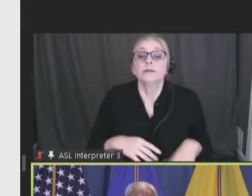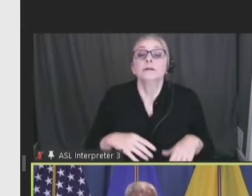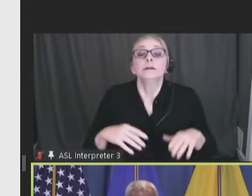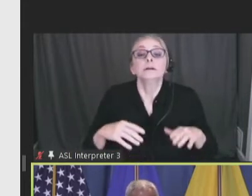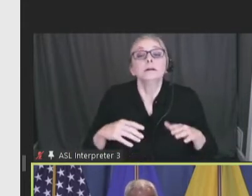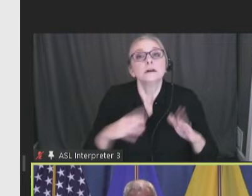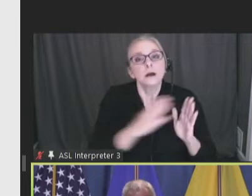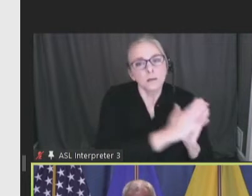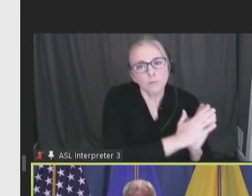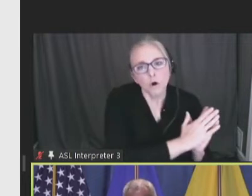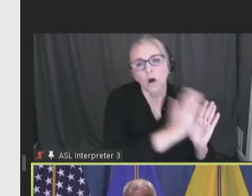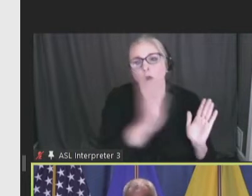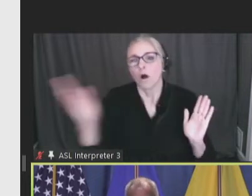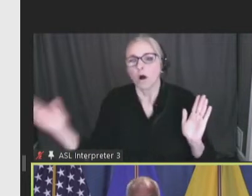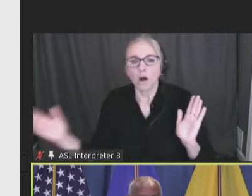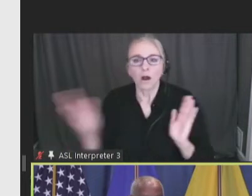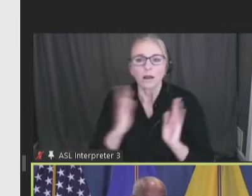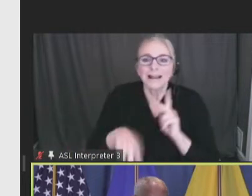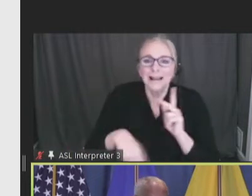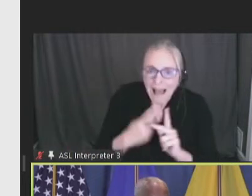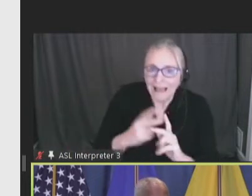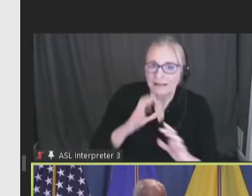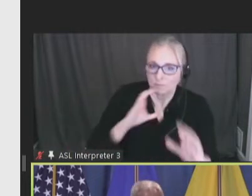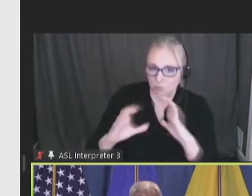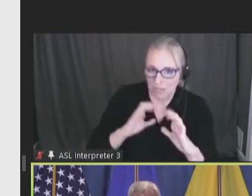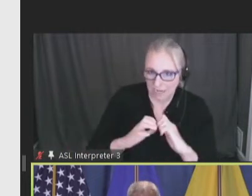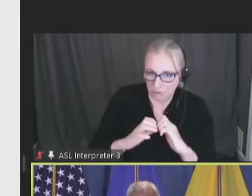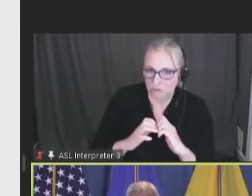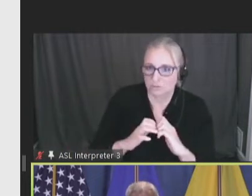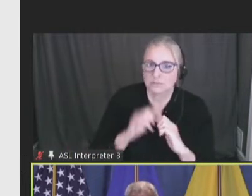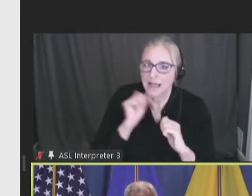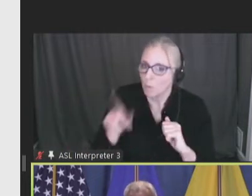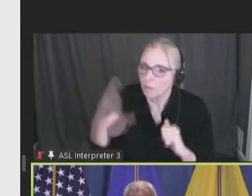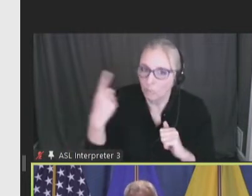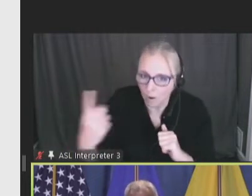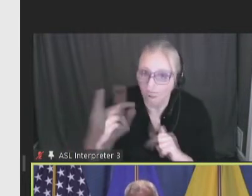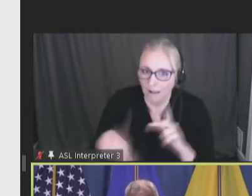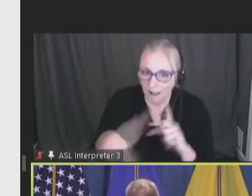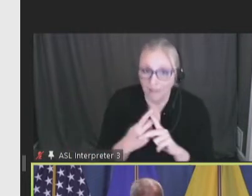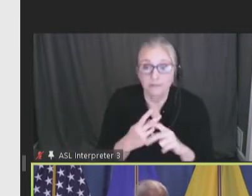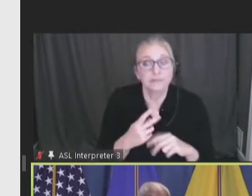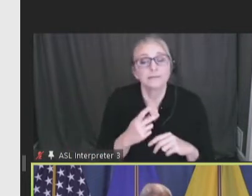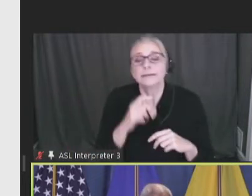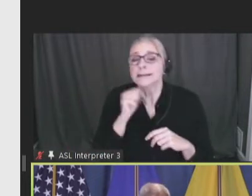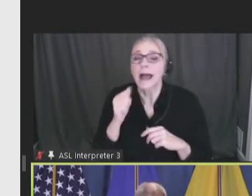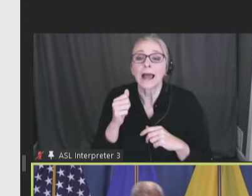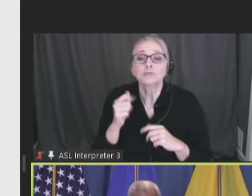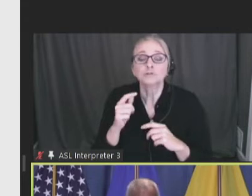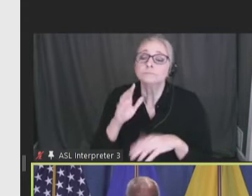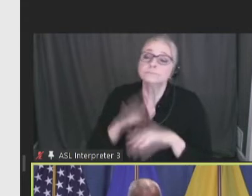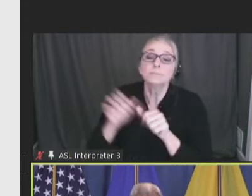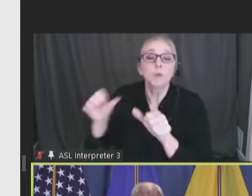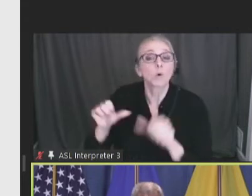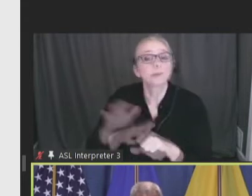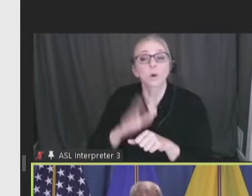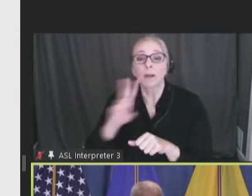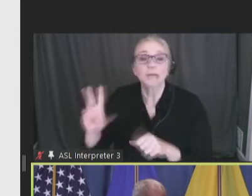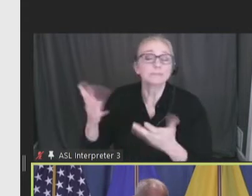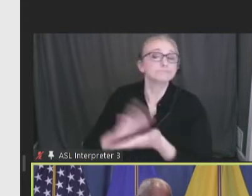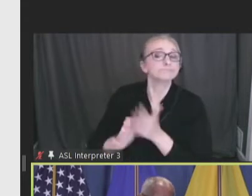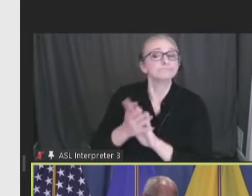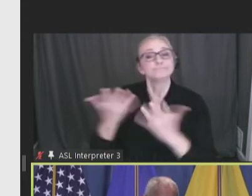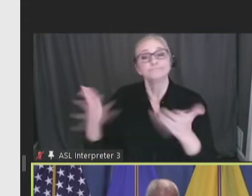array of communication mechanisms must be used. We can't just put it on our website and think we're done.